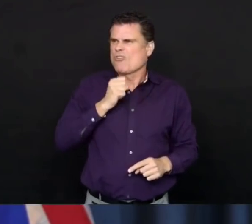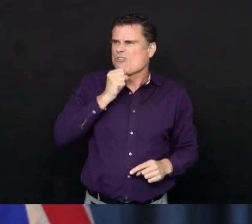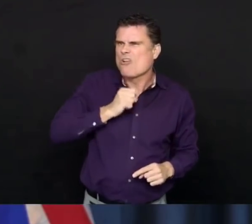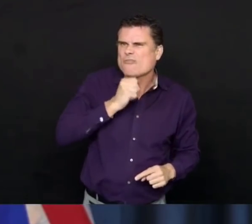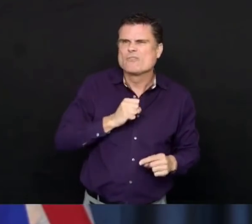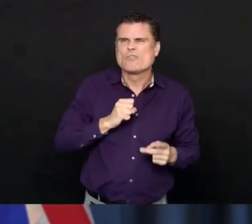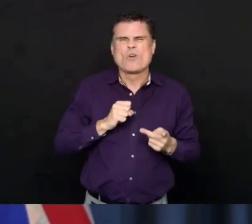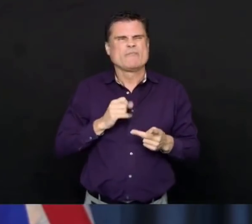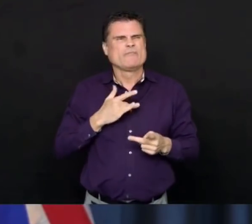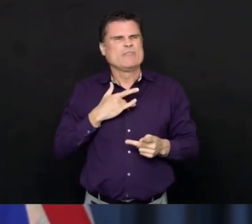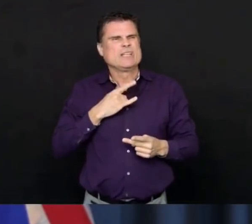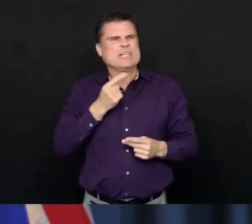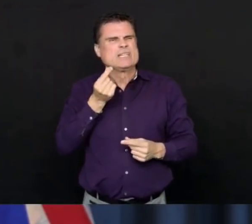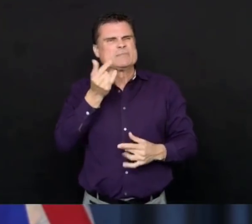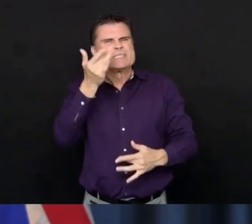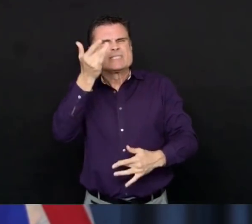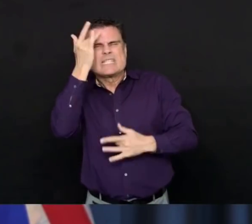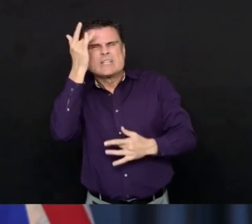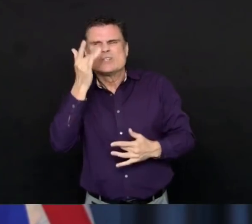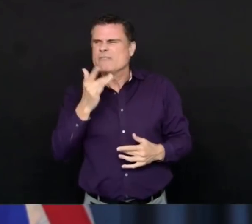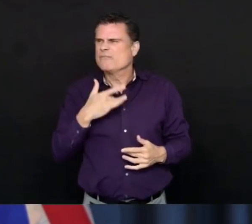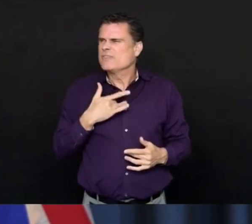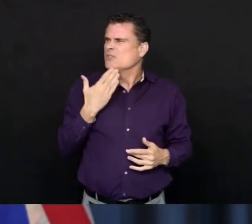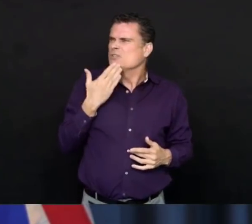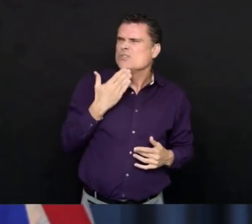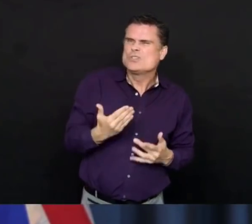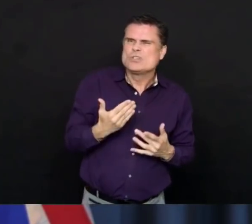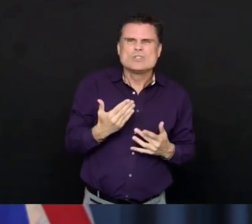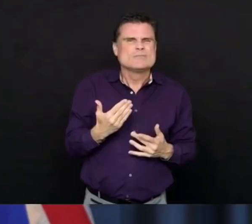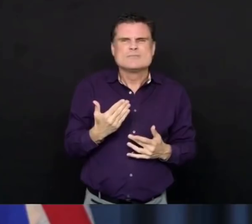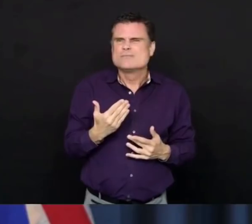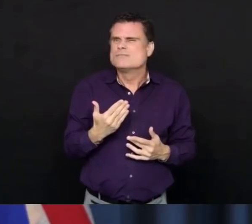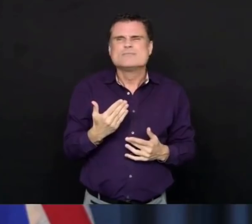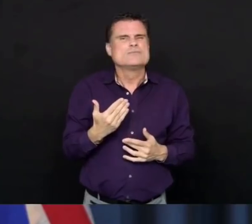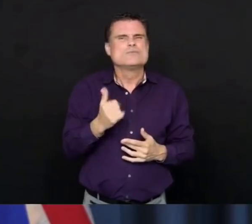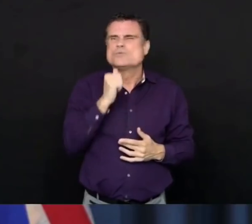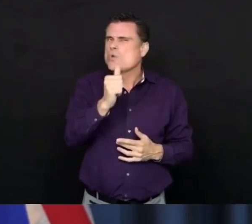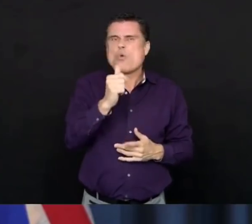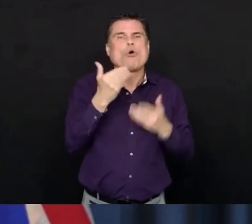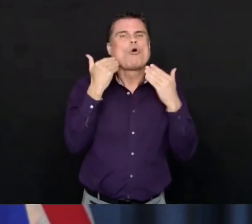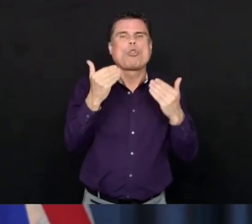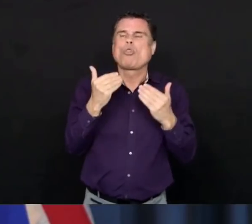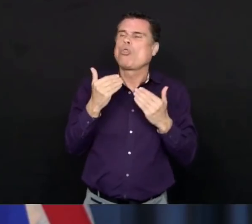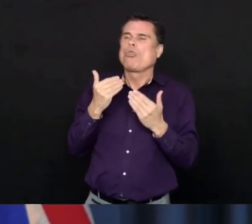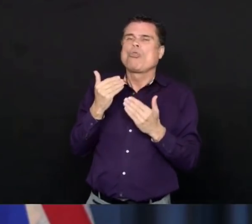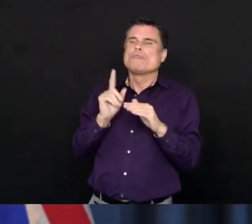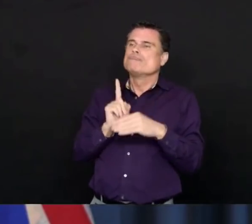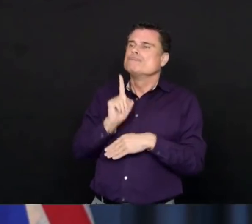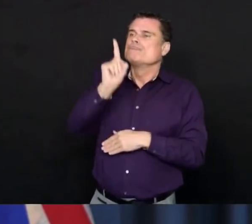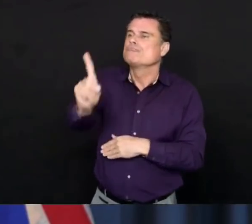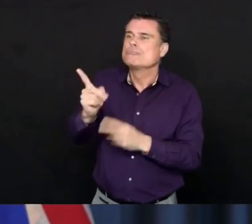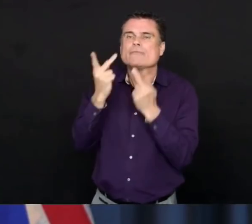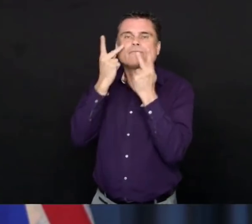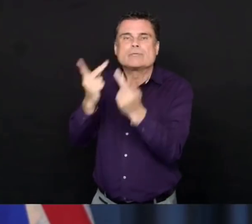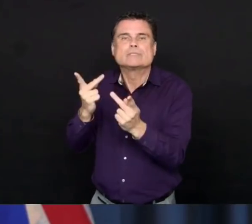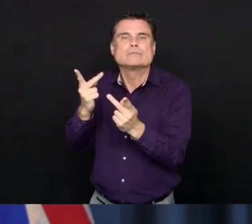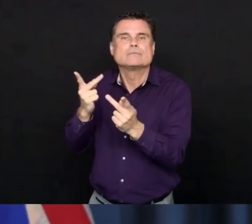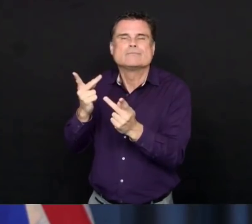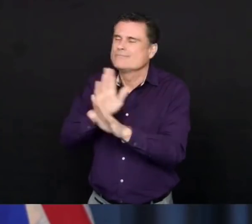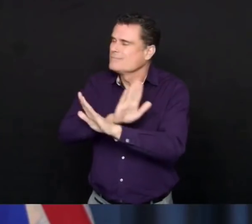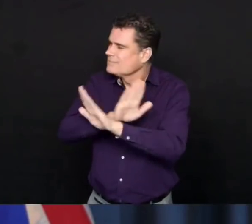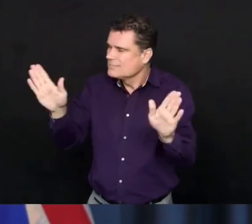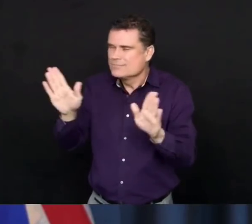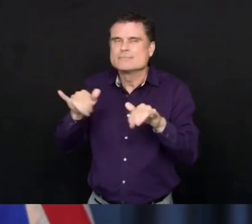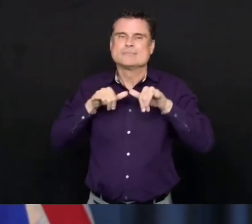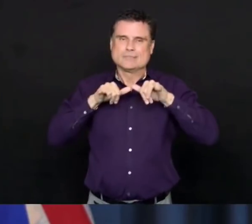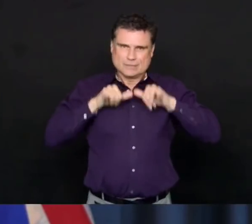say today is World Health Day, which is a WHO day where we talk about awareness of health around the